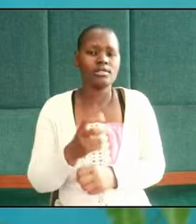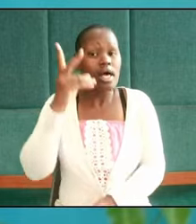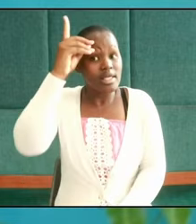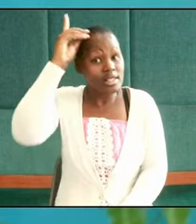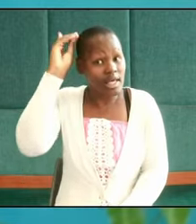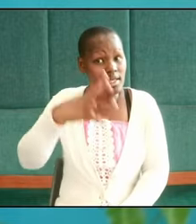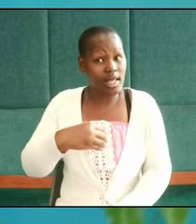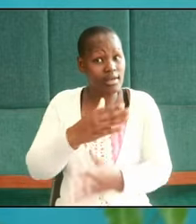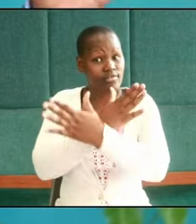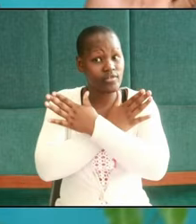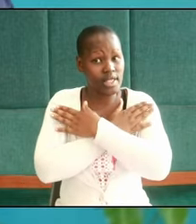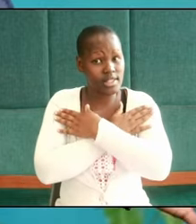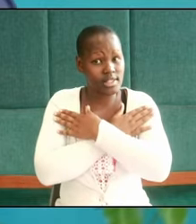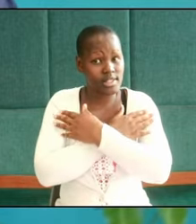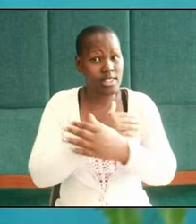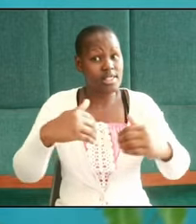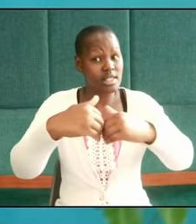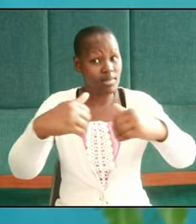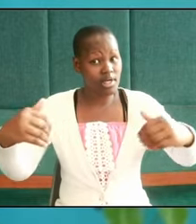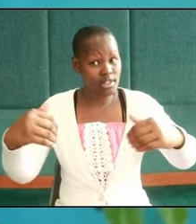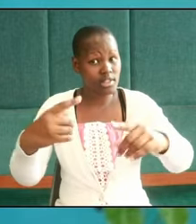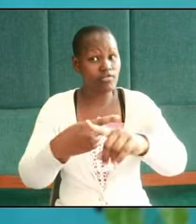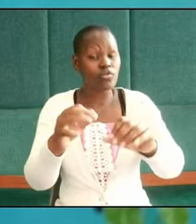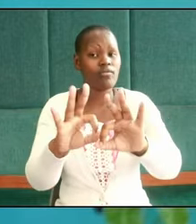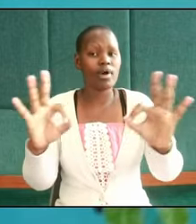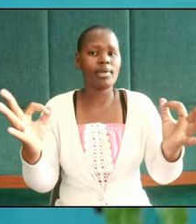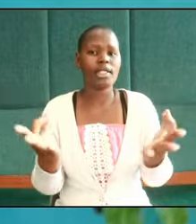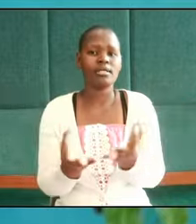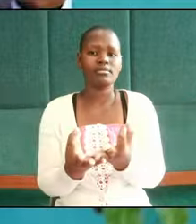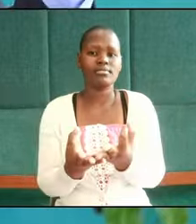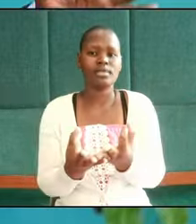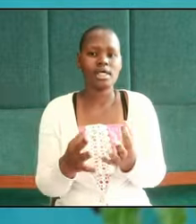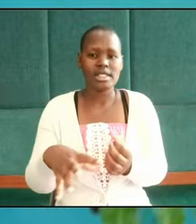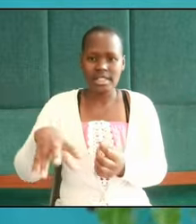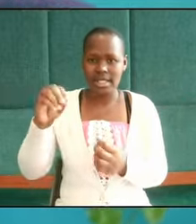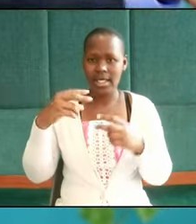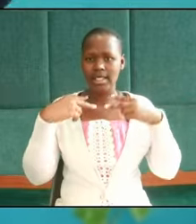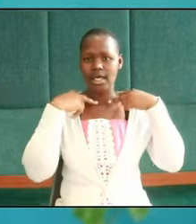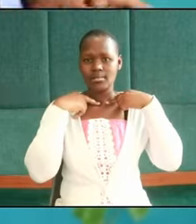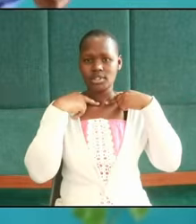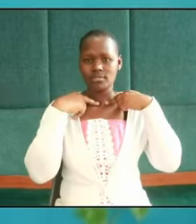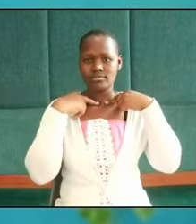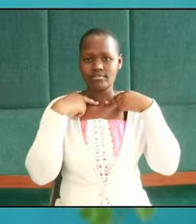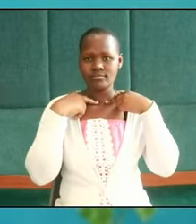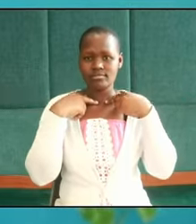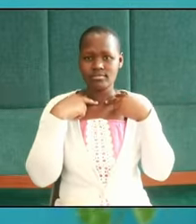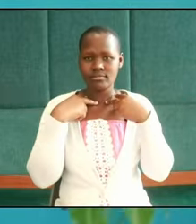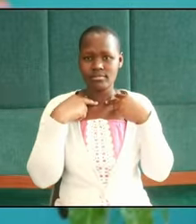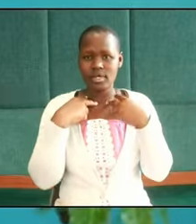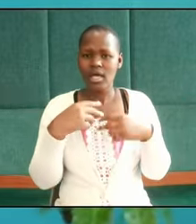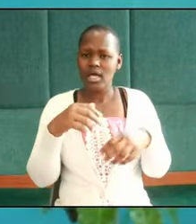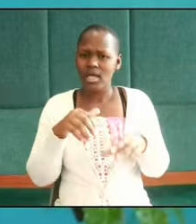and his friends were separated from family they were taken captive yet in